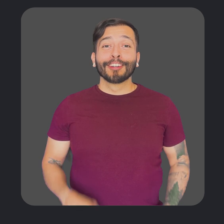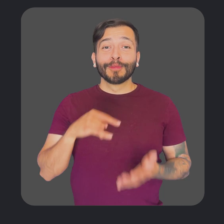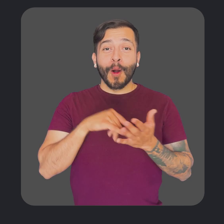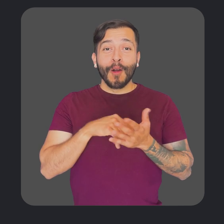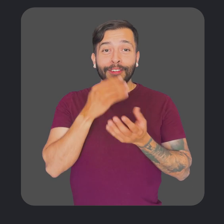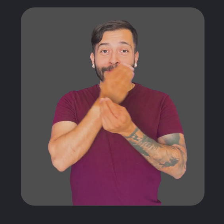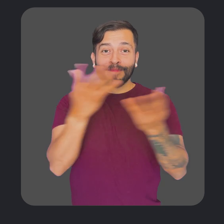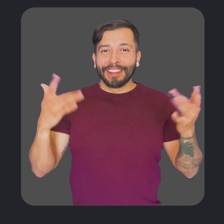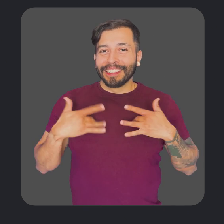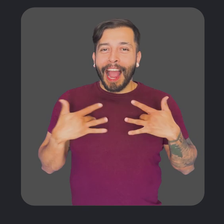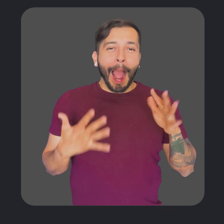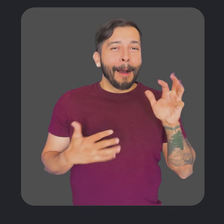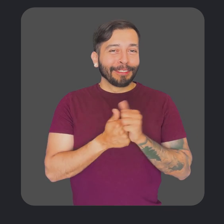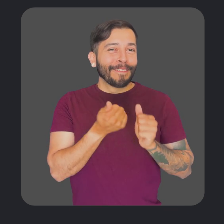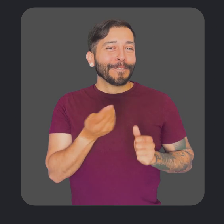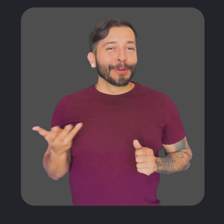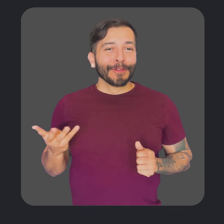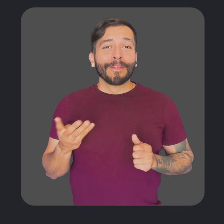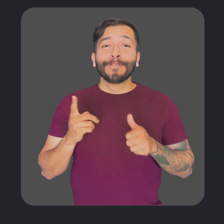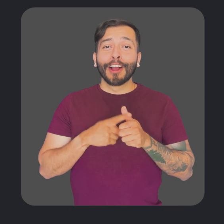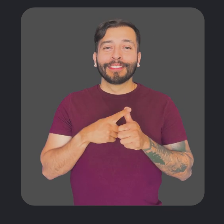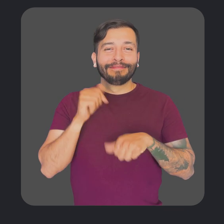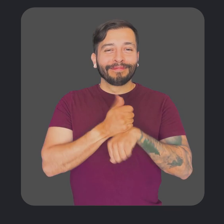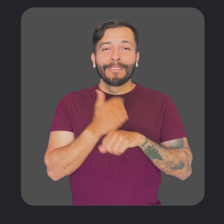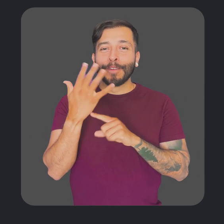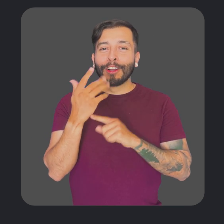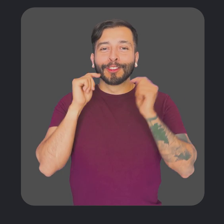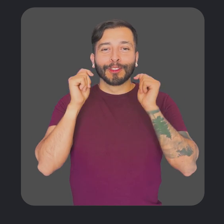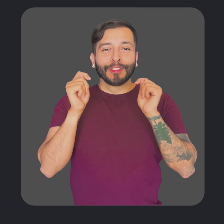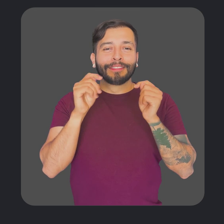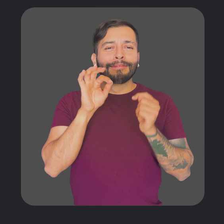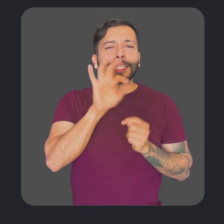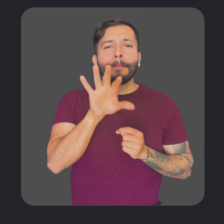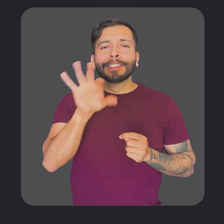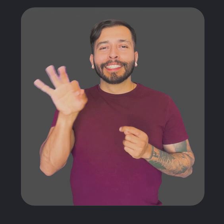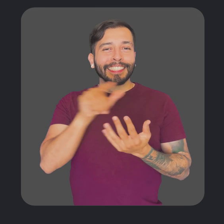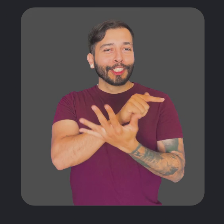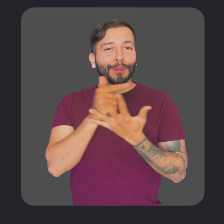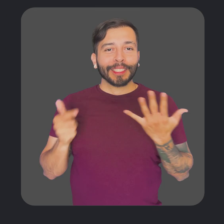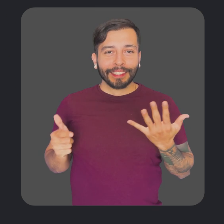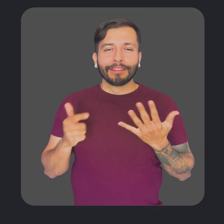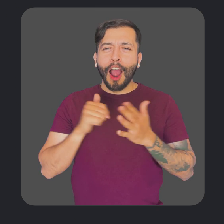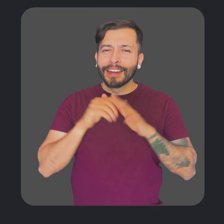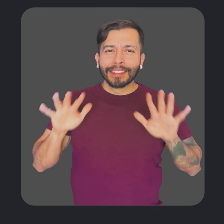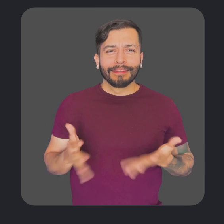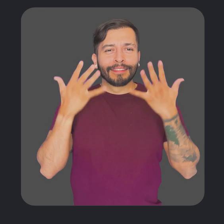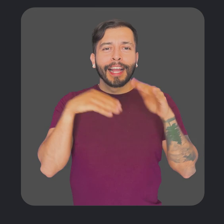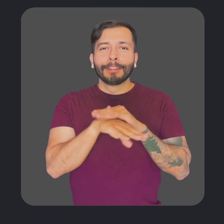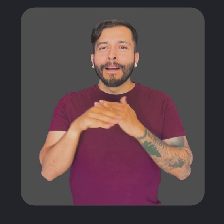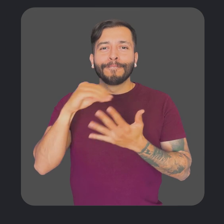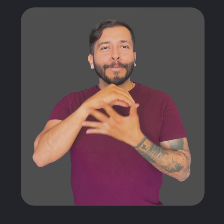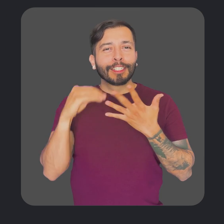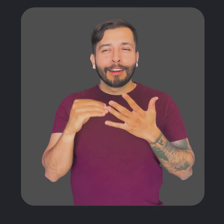In Android news, we have a few exciting updates. First, we created a video tutorial series that offers tips for how to